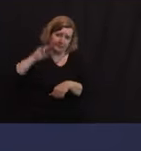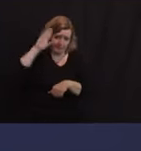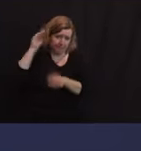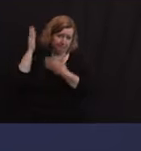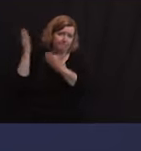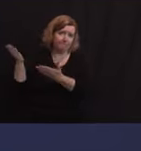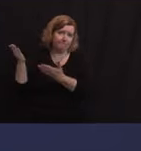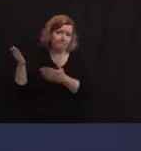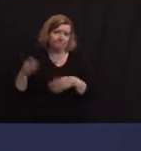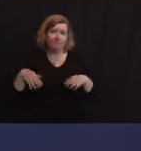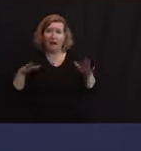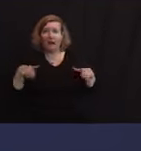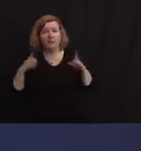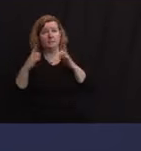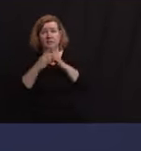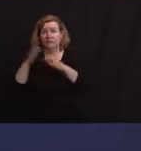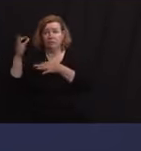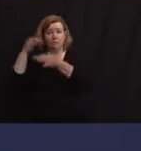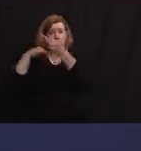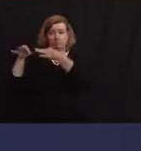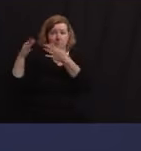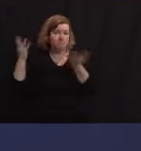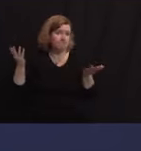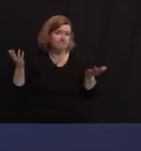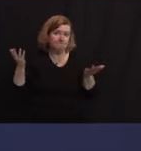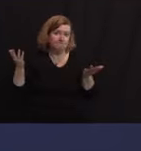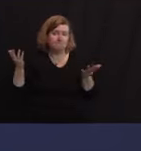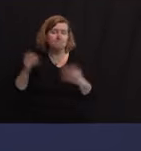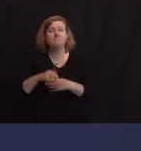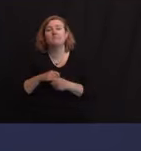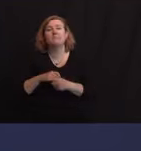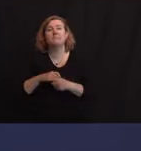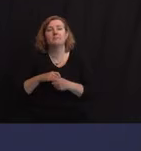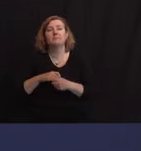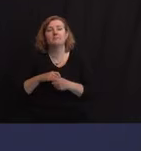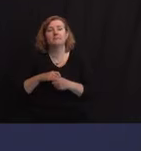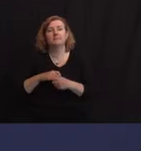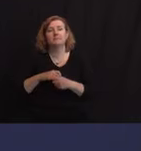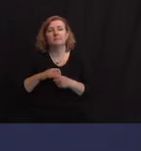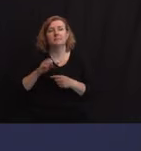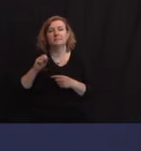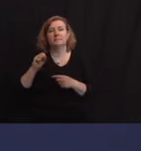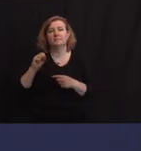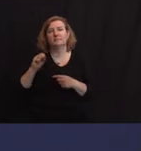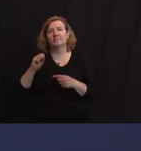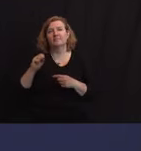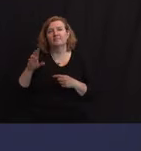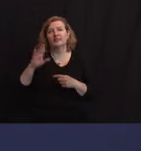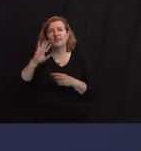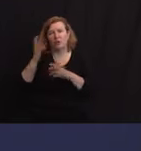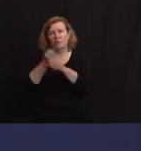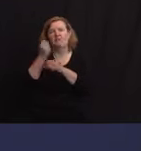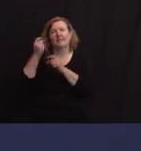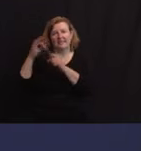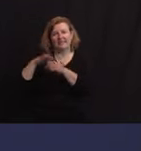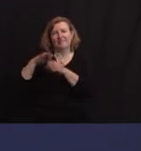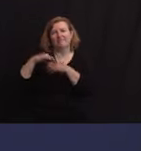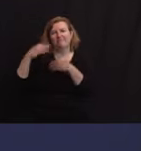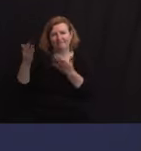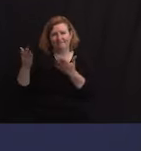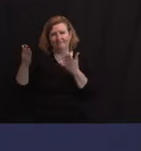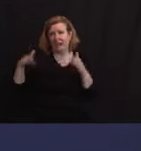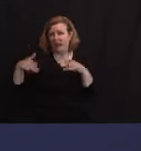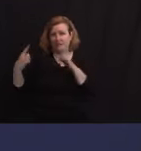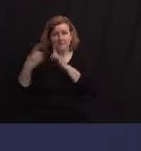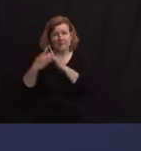his designated successor. I say successor. Obviously, he has to win some elections. But I've not yet met him, and I